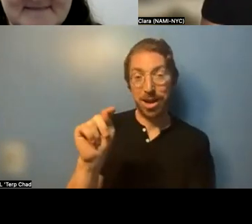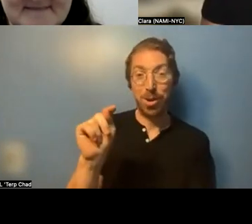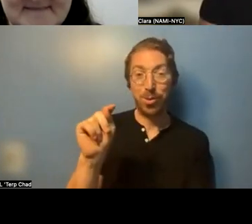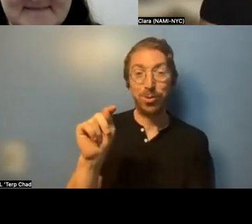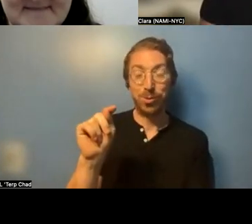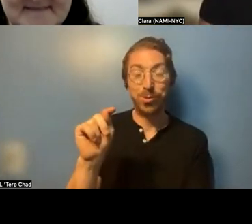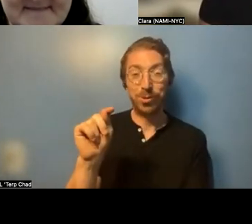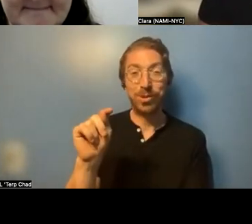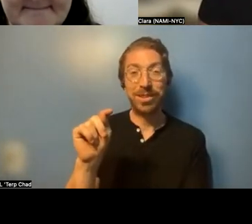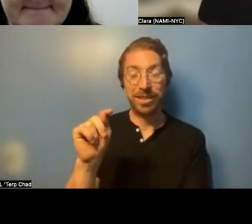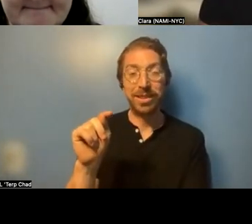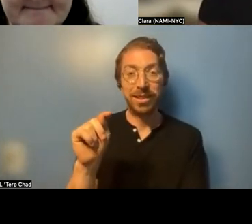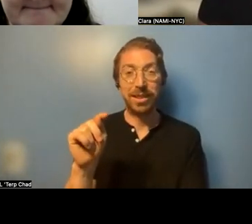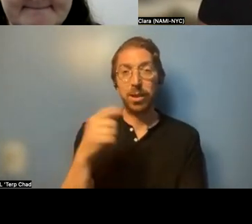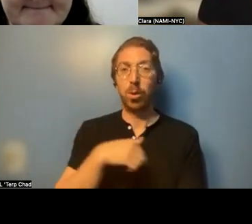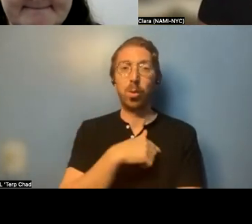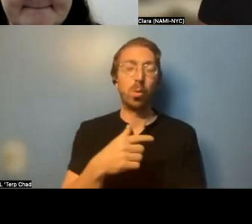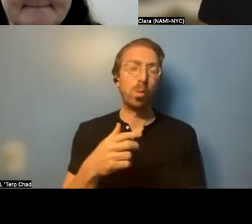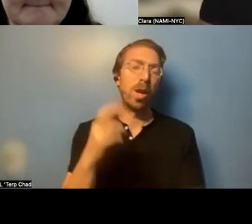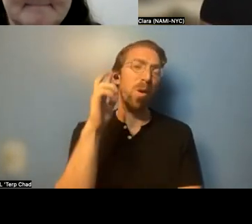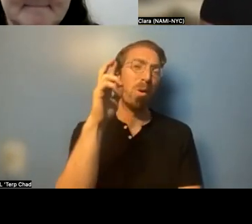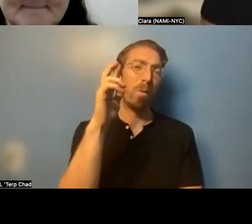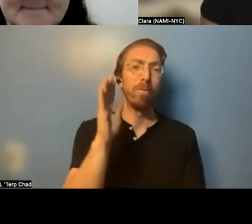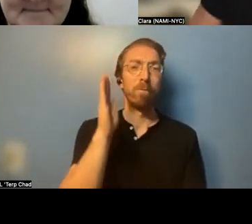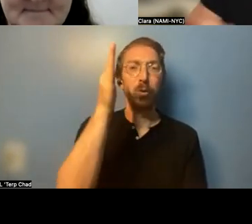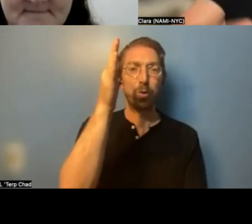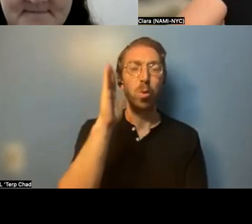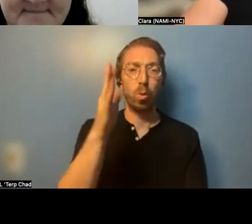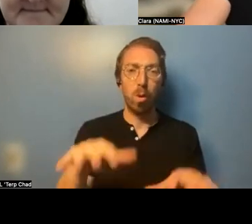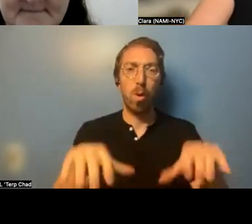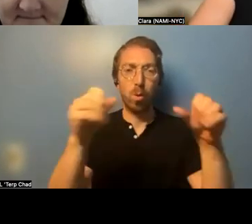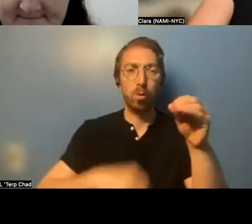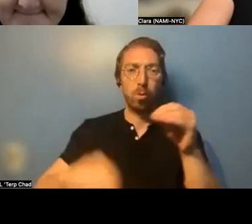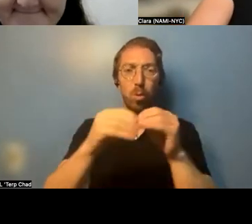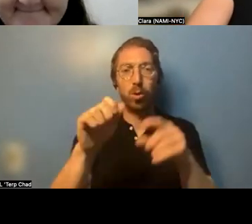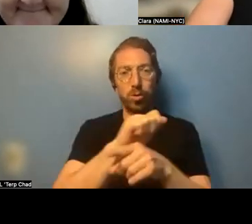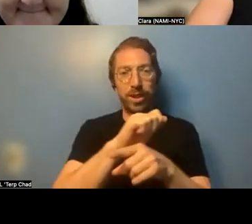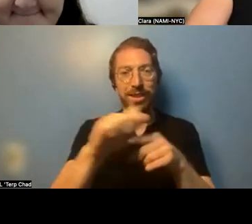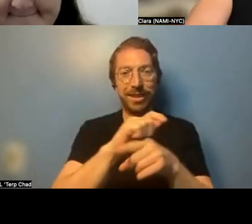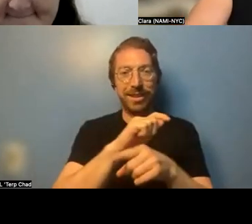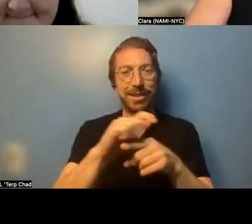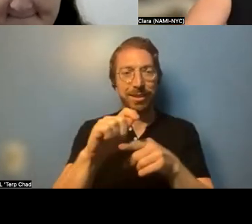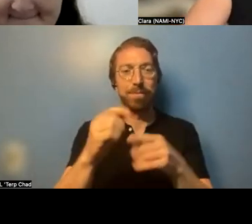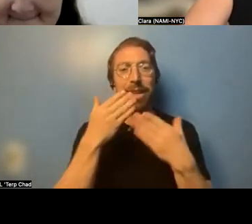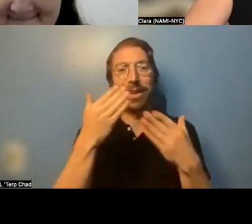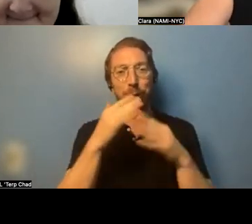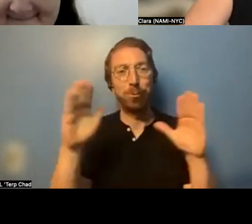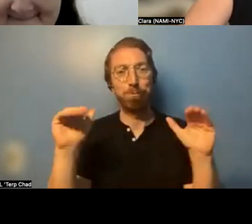we hope to hold more of these trainings. Um, so thank you all for being here. Um, thank you all